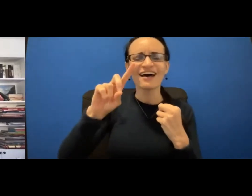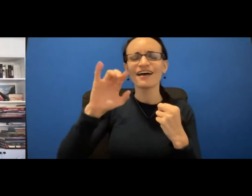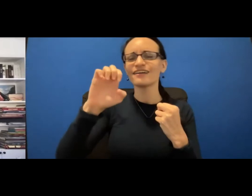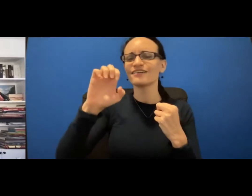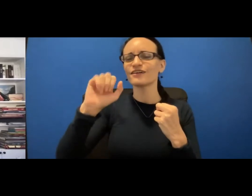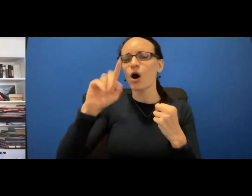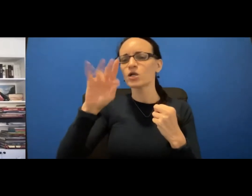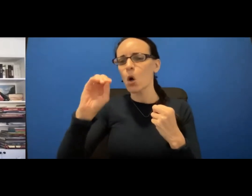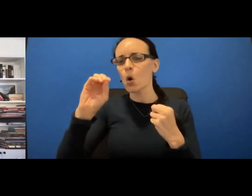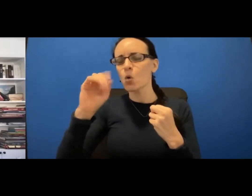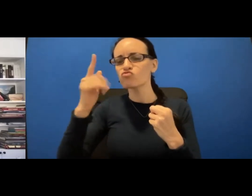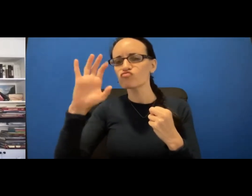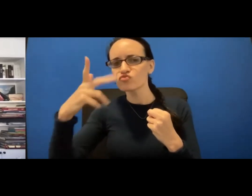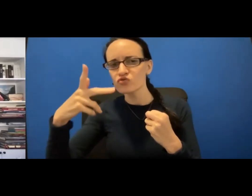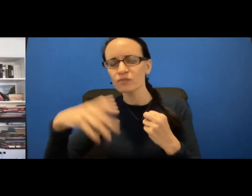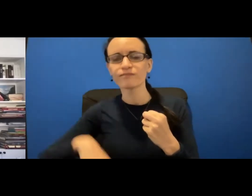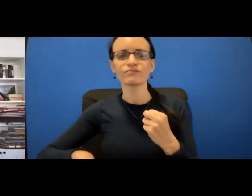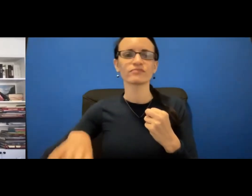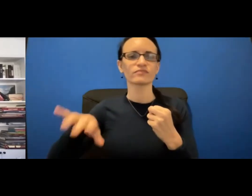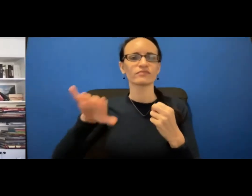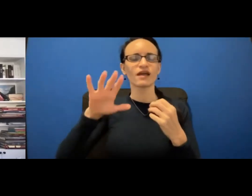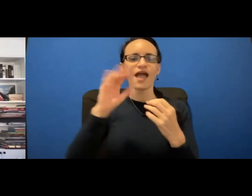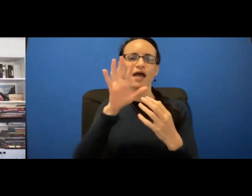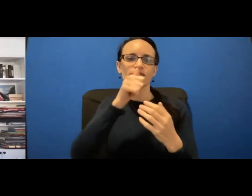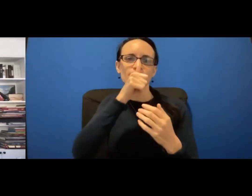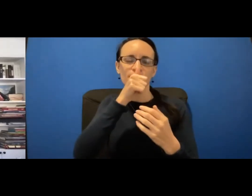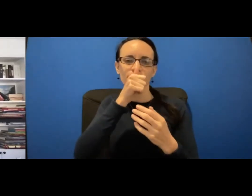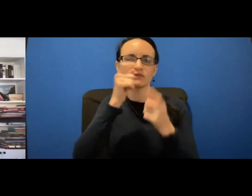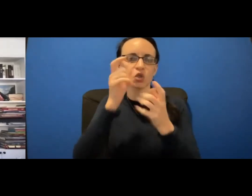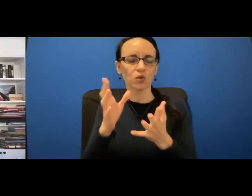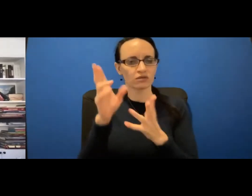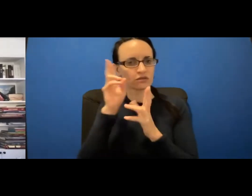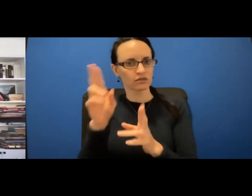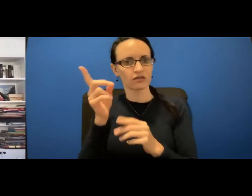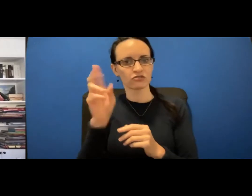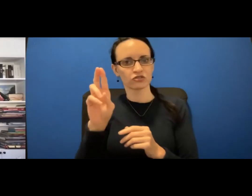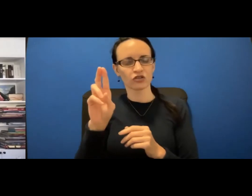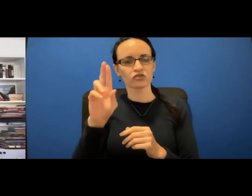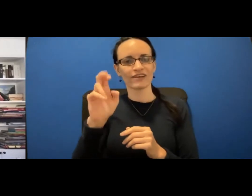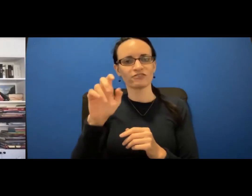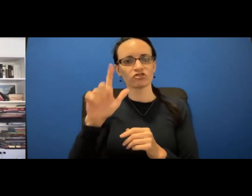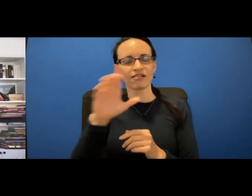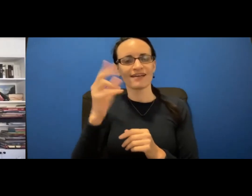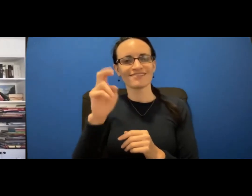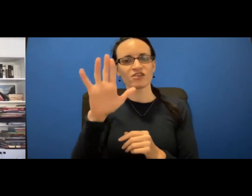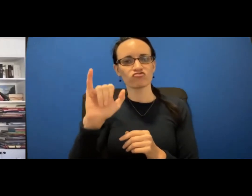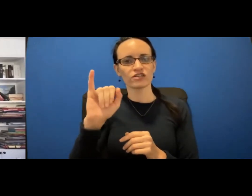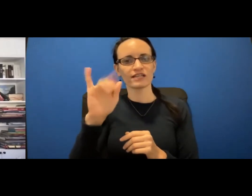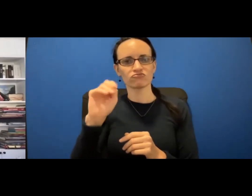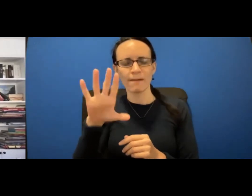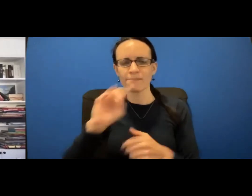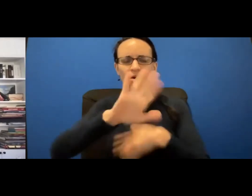Coleman in honor of Deborah Coleman, and an anonymous donor in honor of Dr. Rachel and Henry Brehm have been so generous